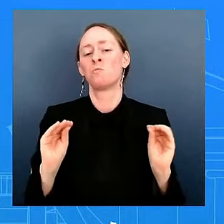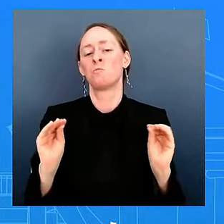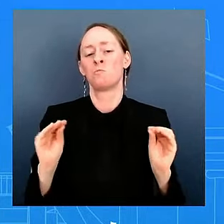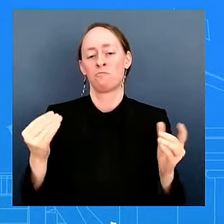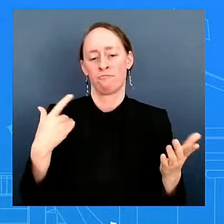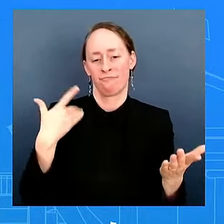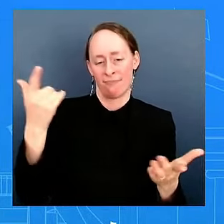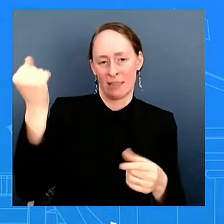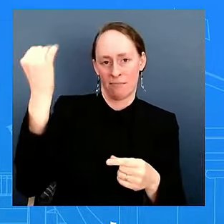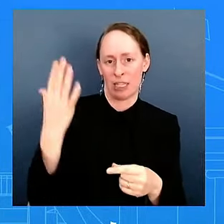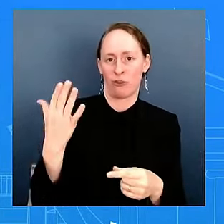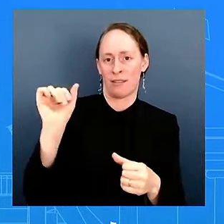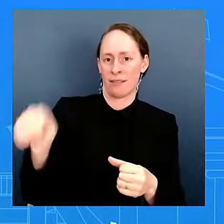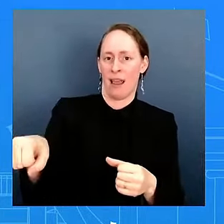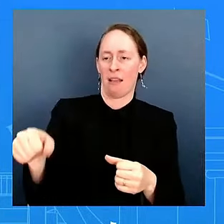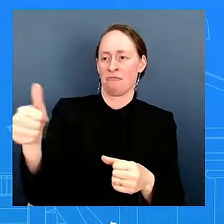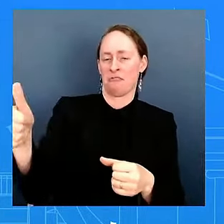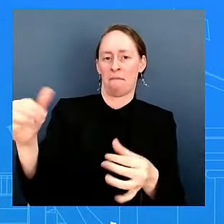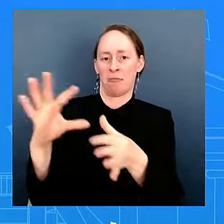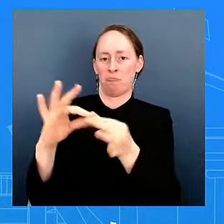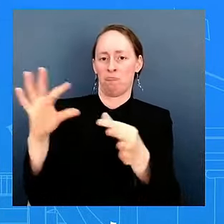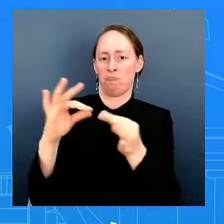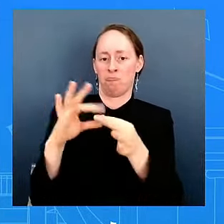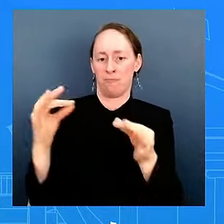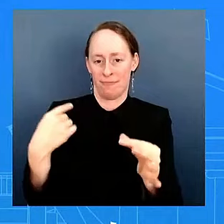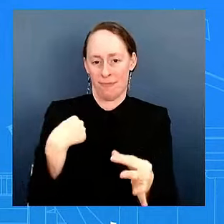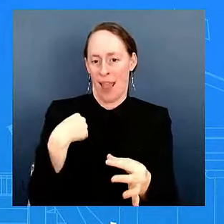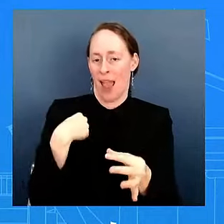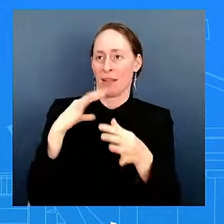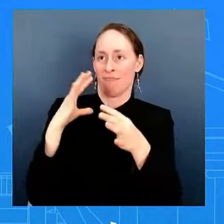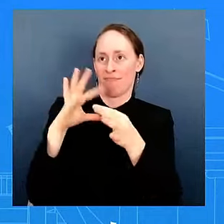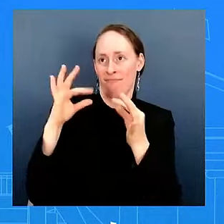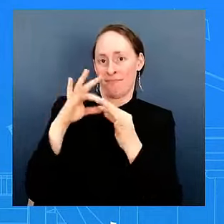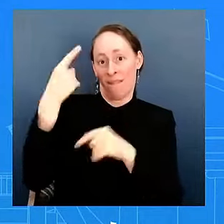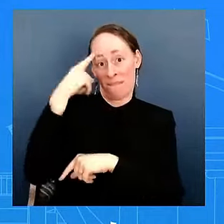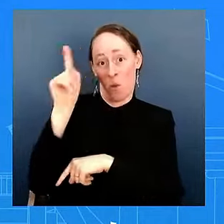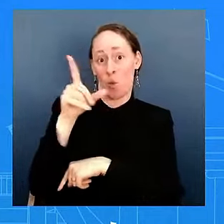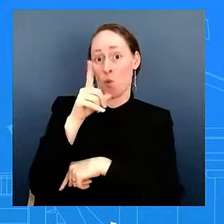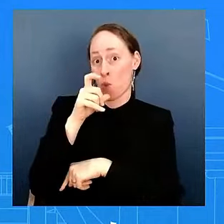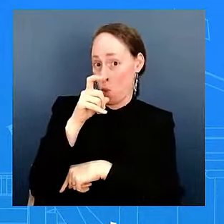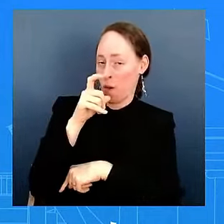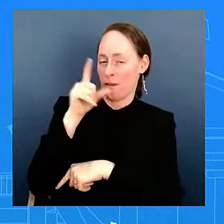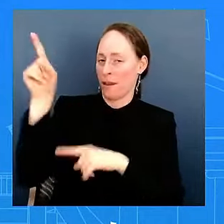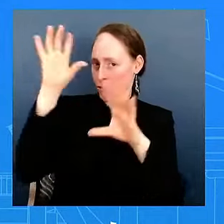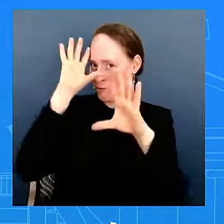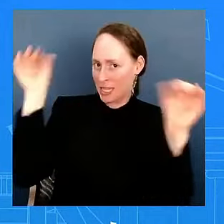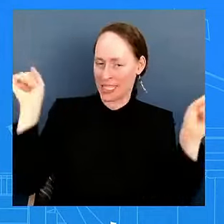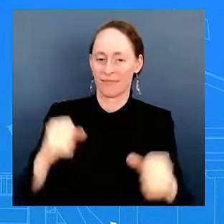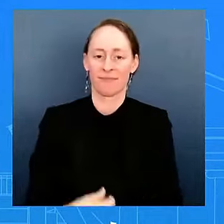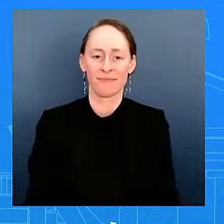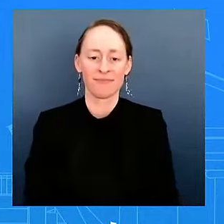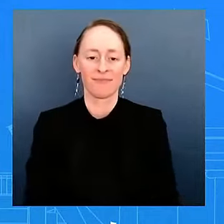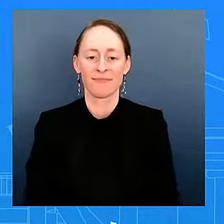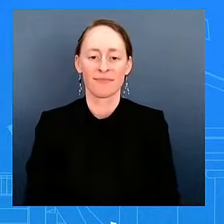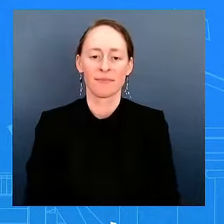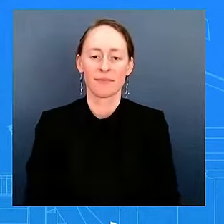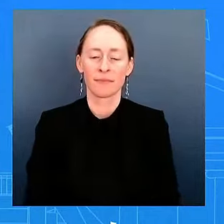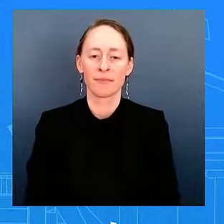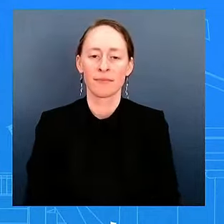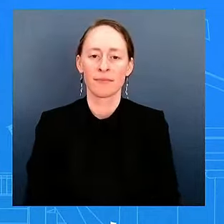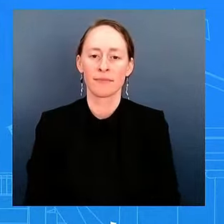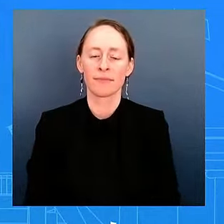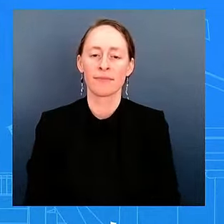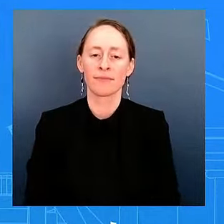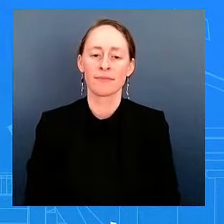and what I know. Karen? Here? Go ahead, Karen. Yes, Karine. It's my understanding that the Domestic